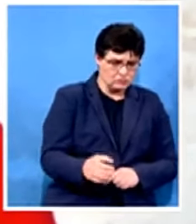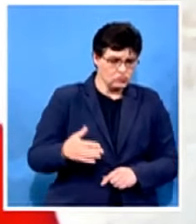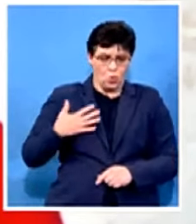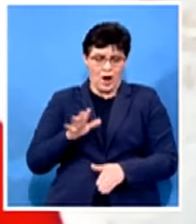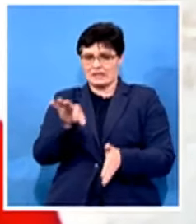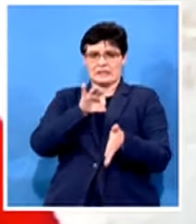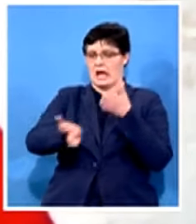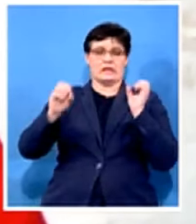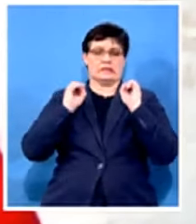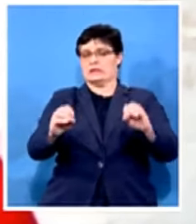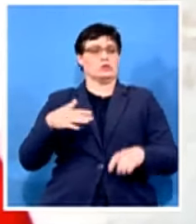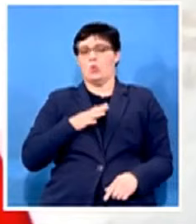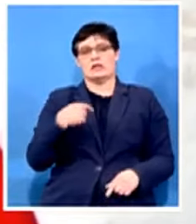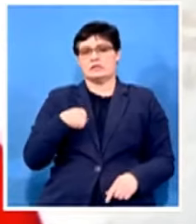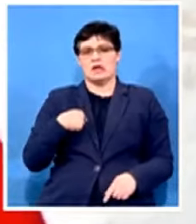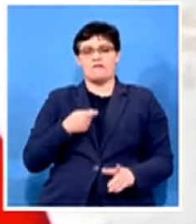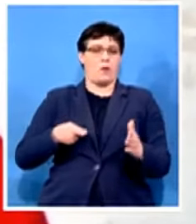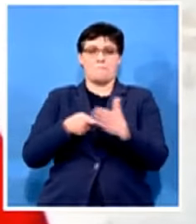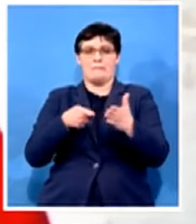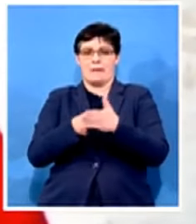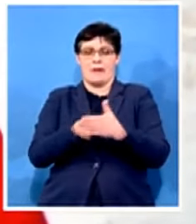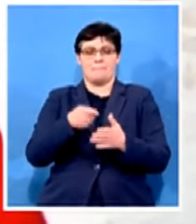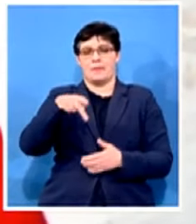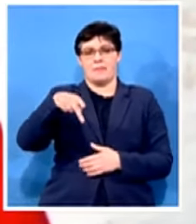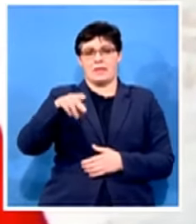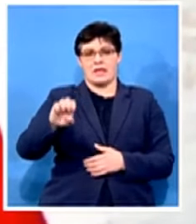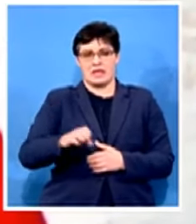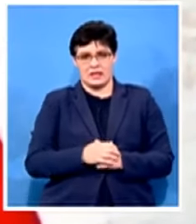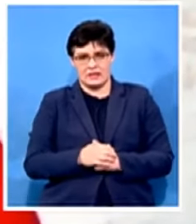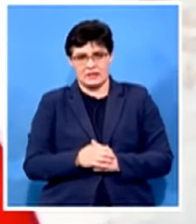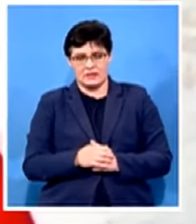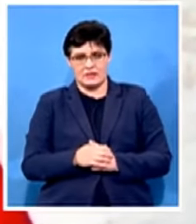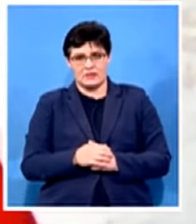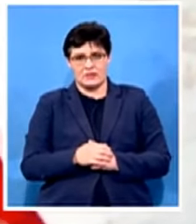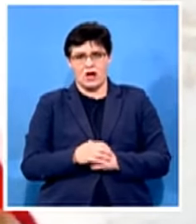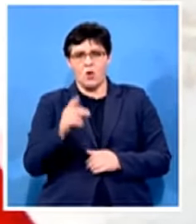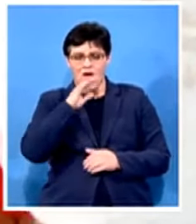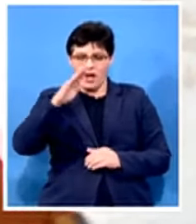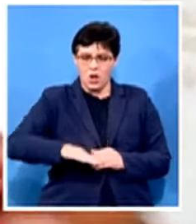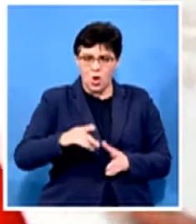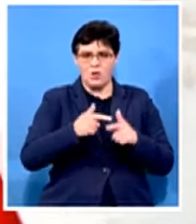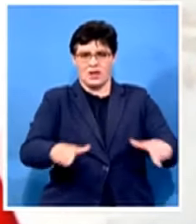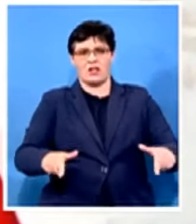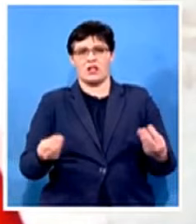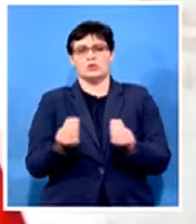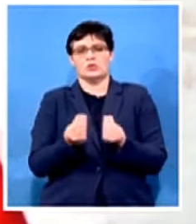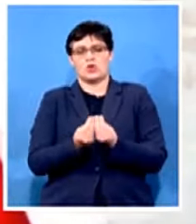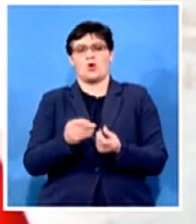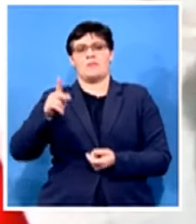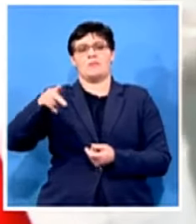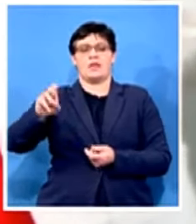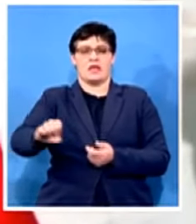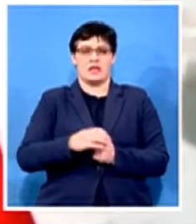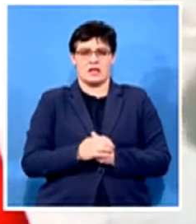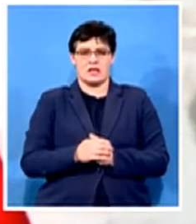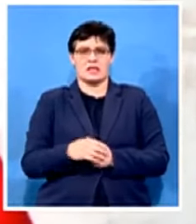ppe we found ourselves with low levels of stocks of ppe he then said it's decentralizing the